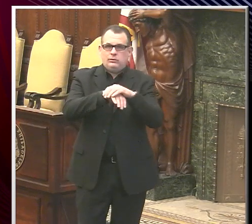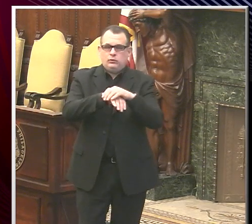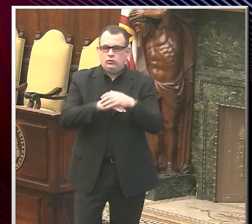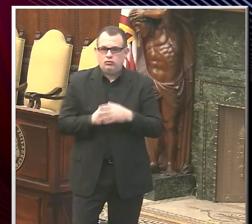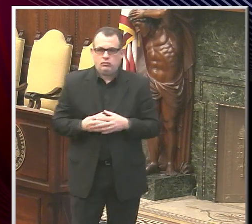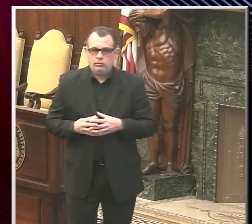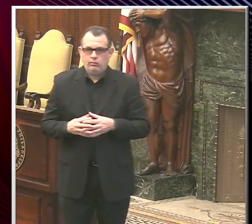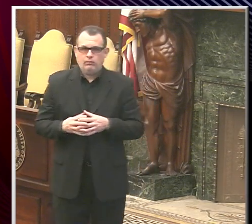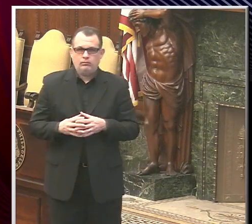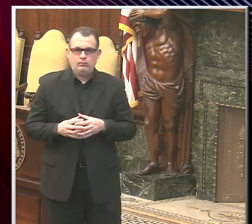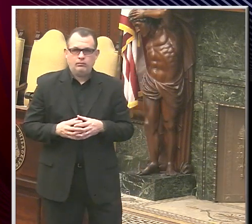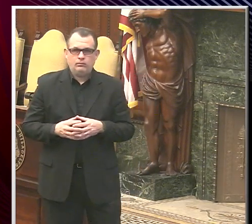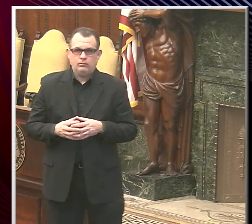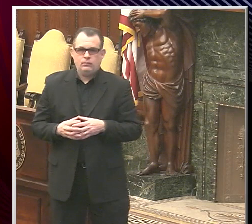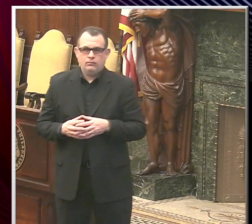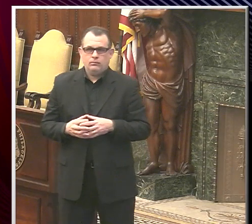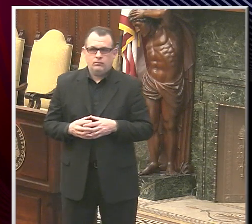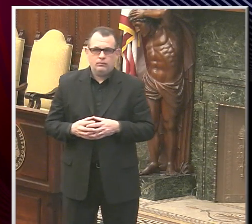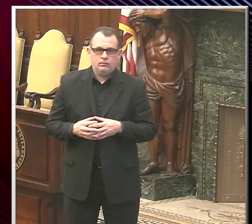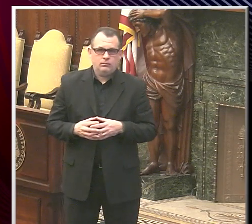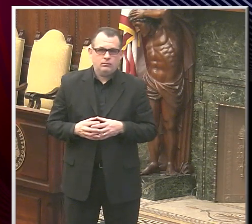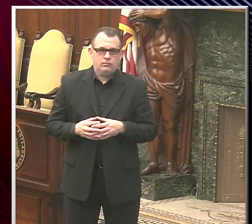Mando, have to unmute, please.